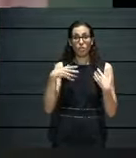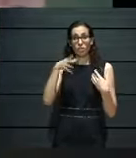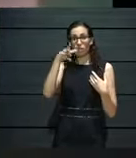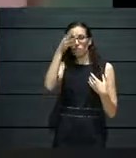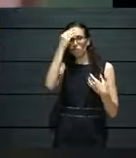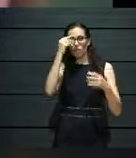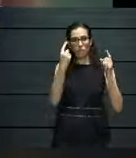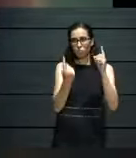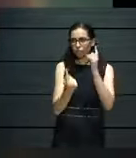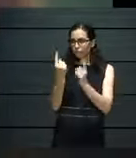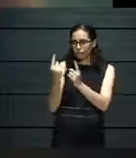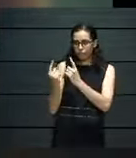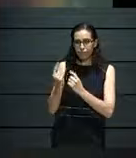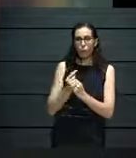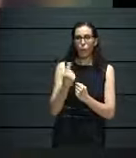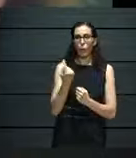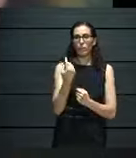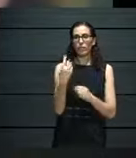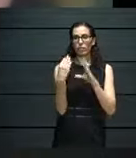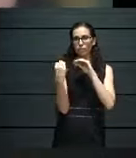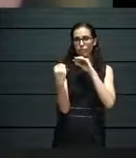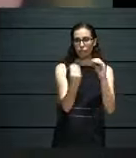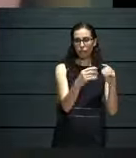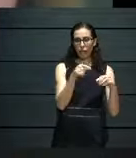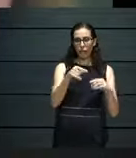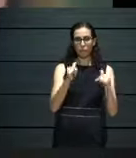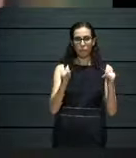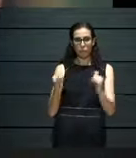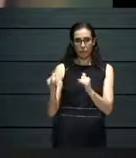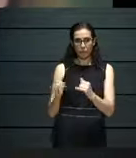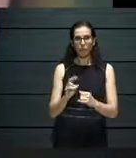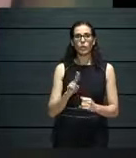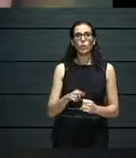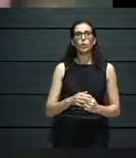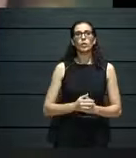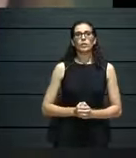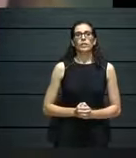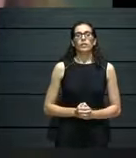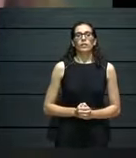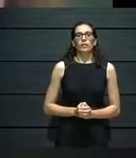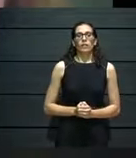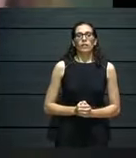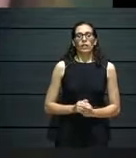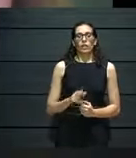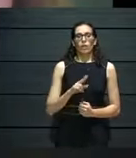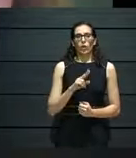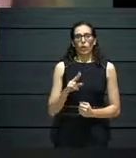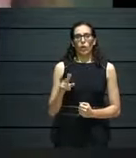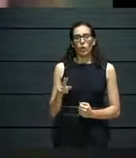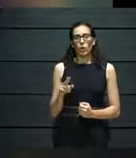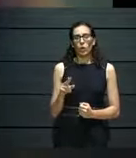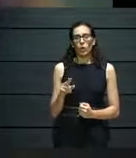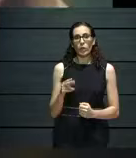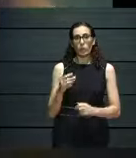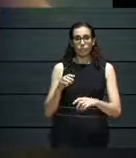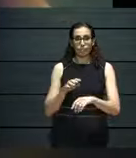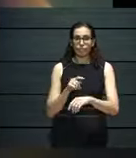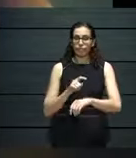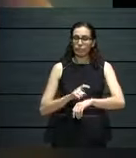and the panel you have participating. Well, it's been quite a hectic four months, I must say.